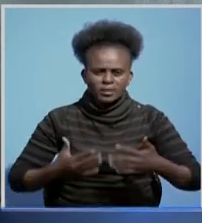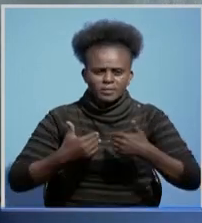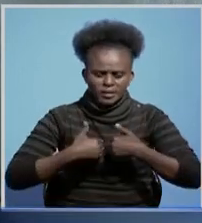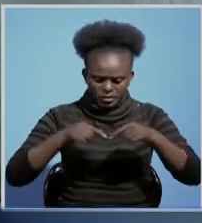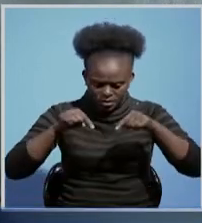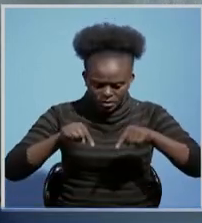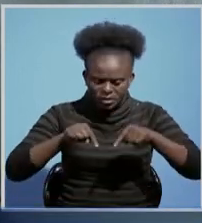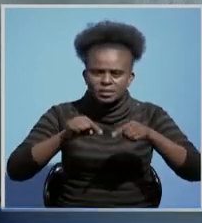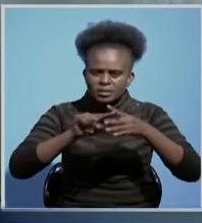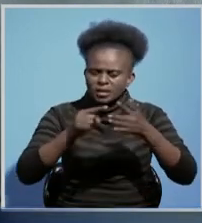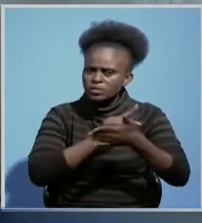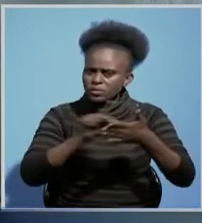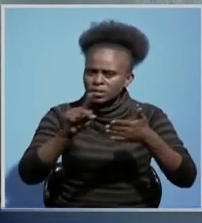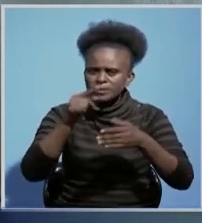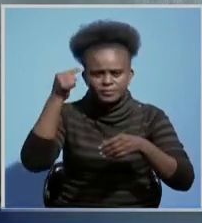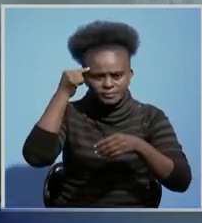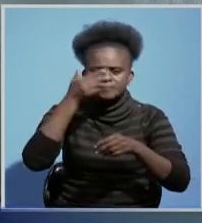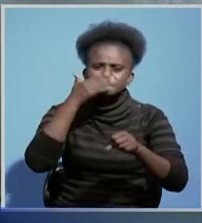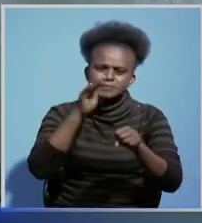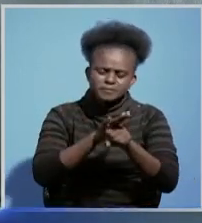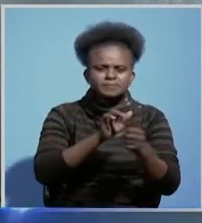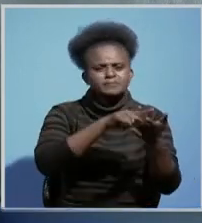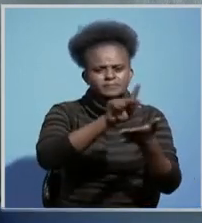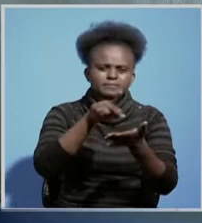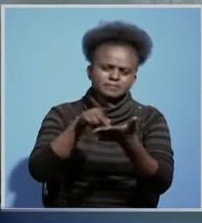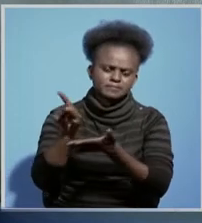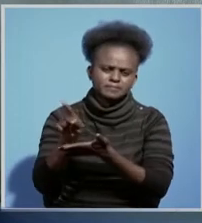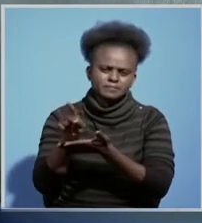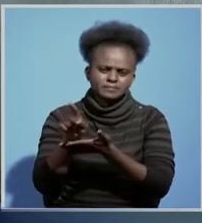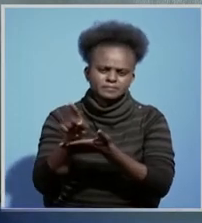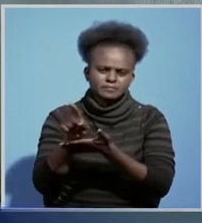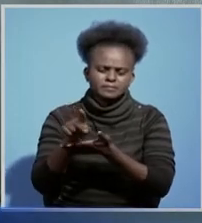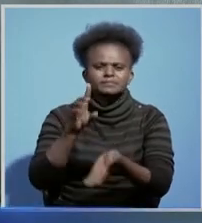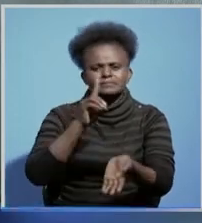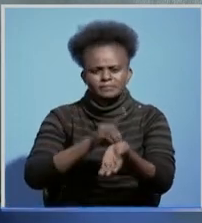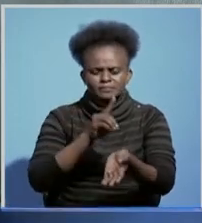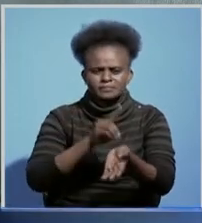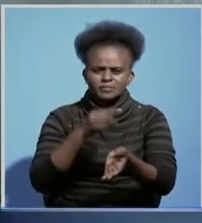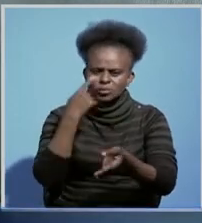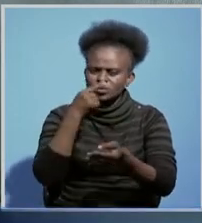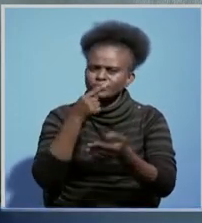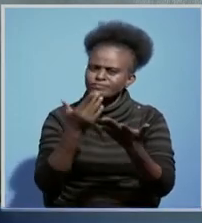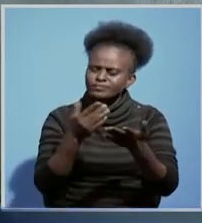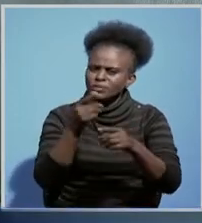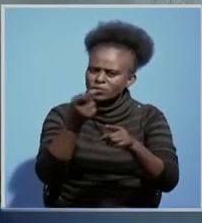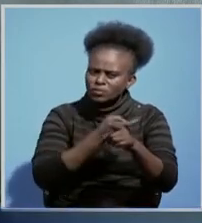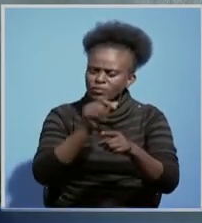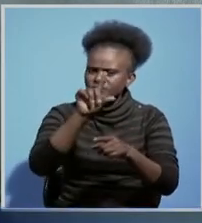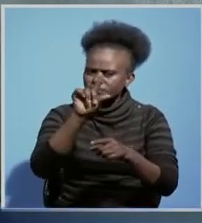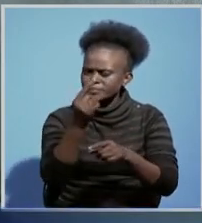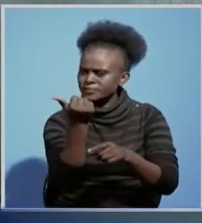the government has committed to start the payments of the doctors those who've been owed from 2015